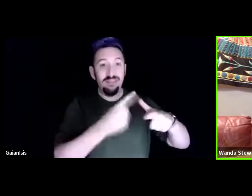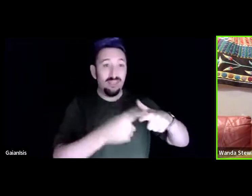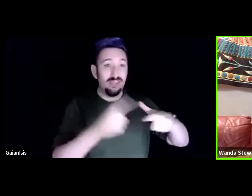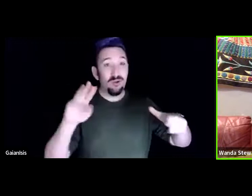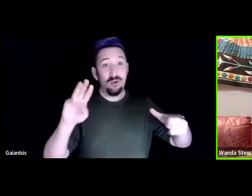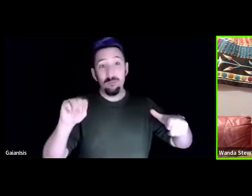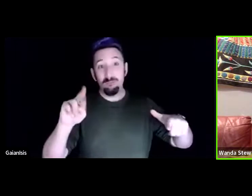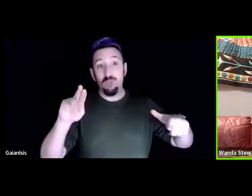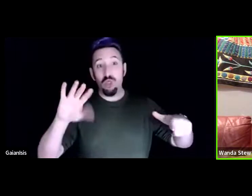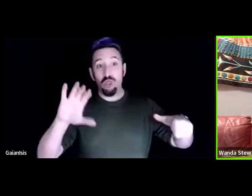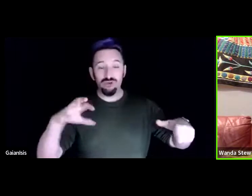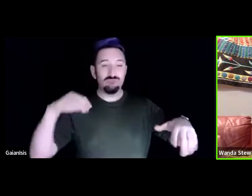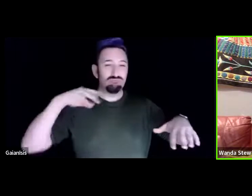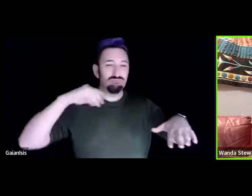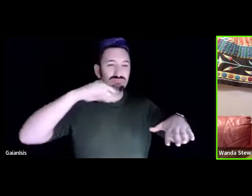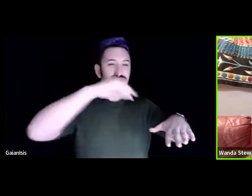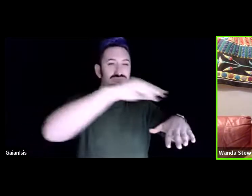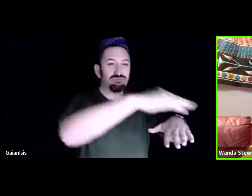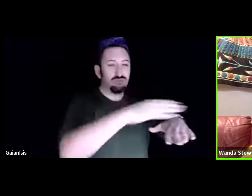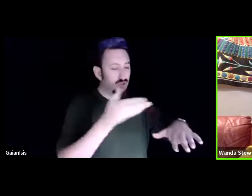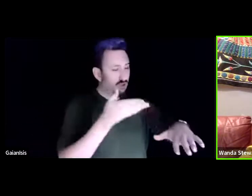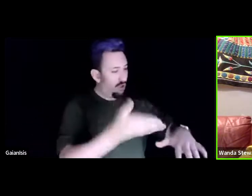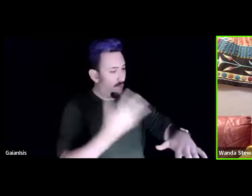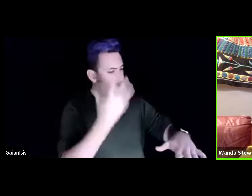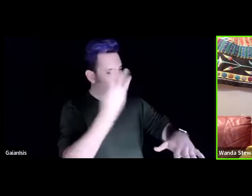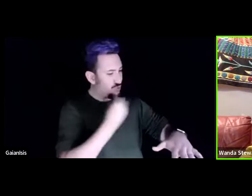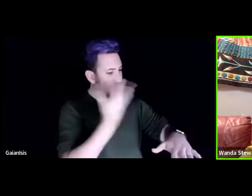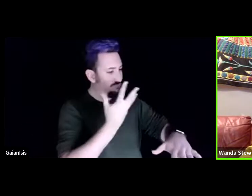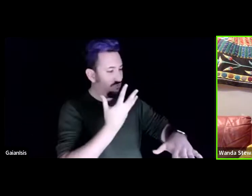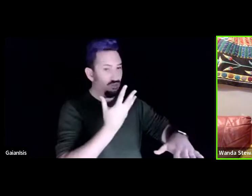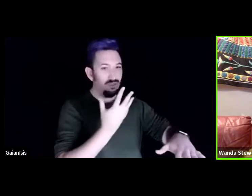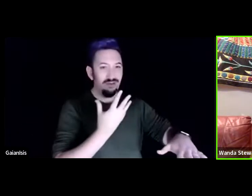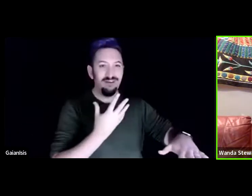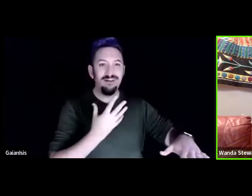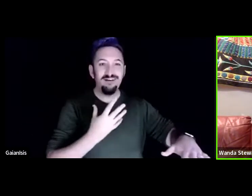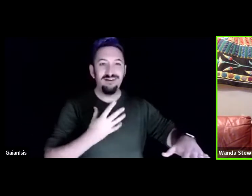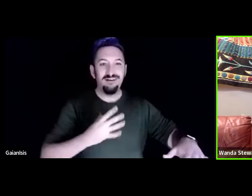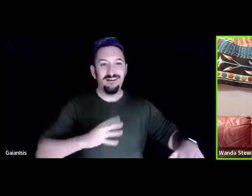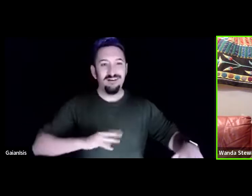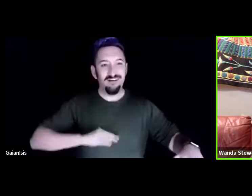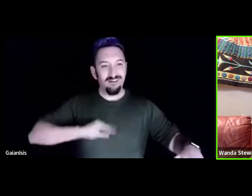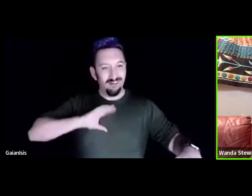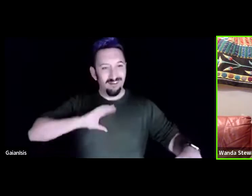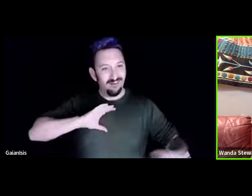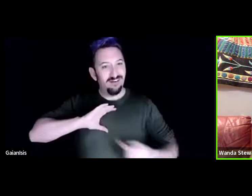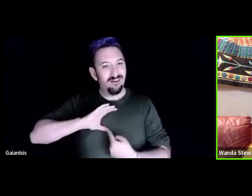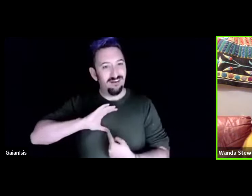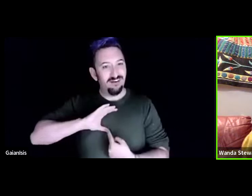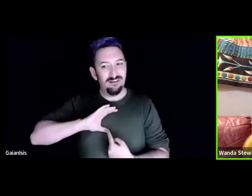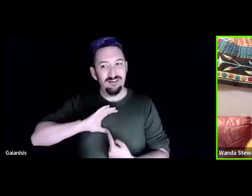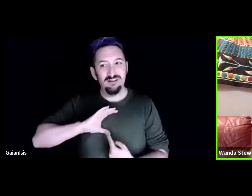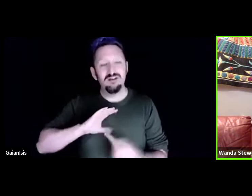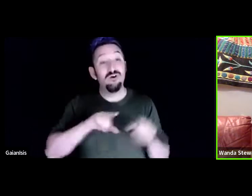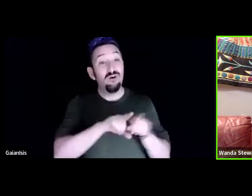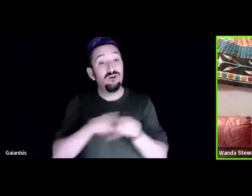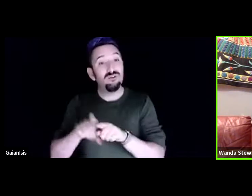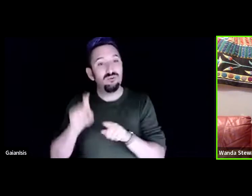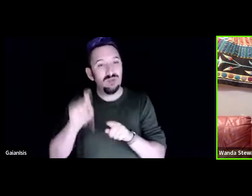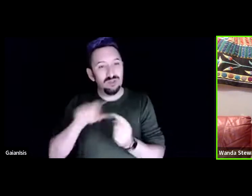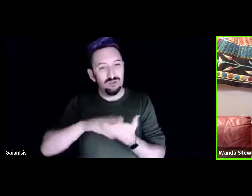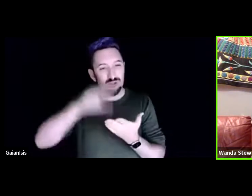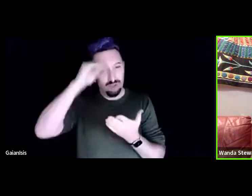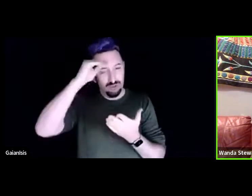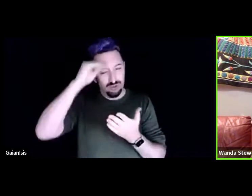instant success and yet they also had to learn about extended